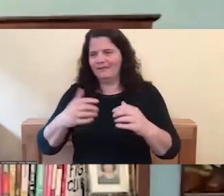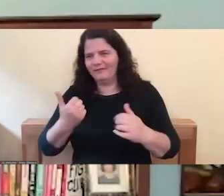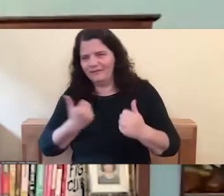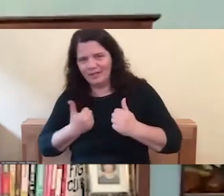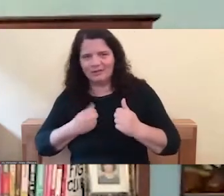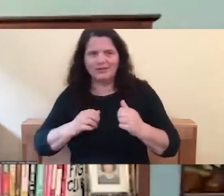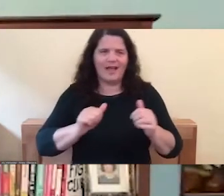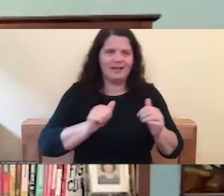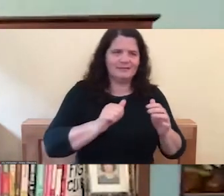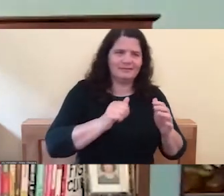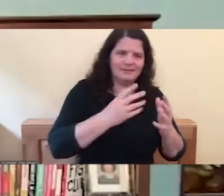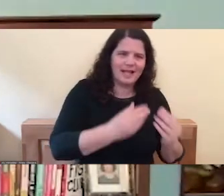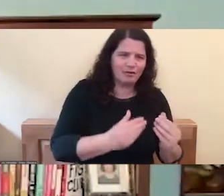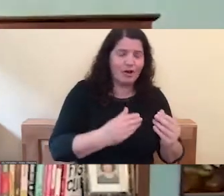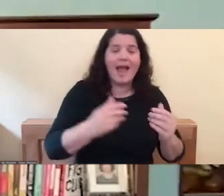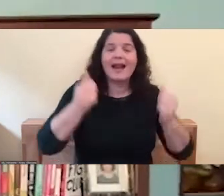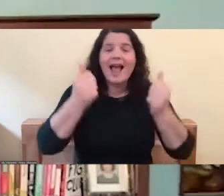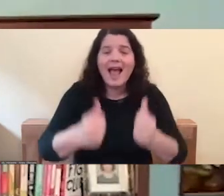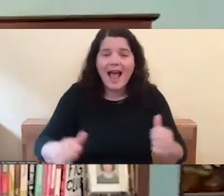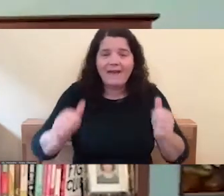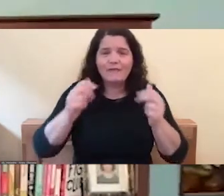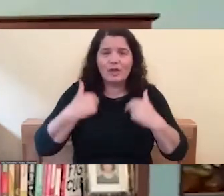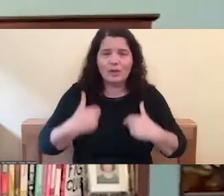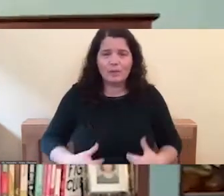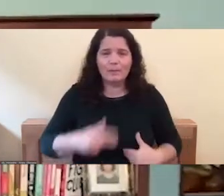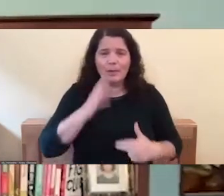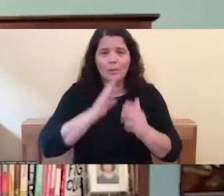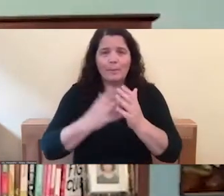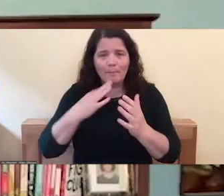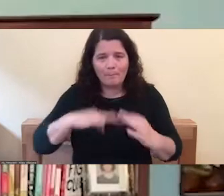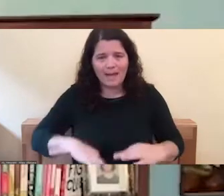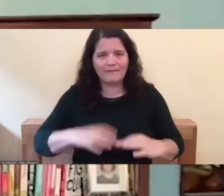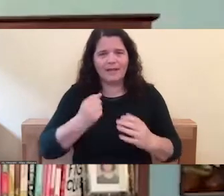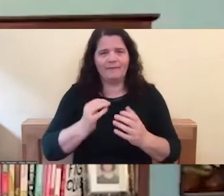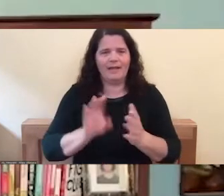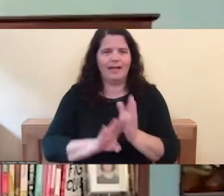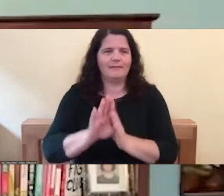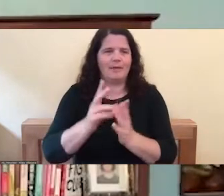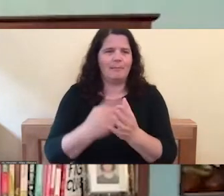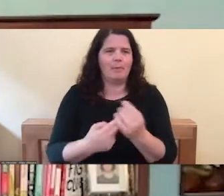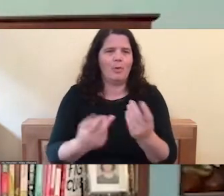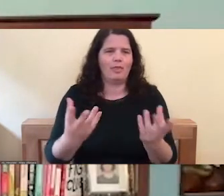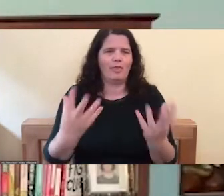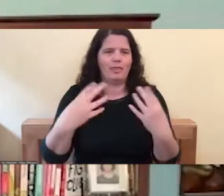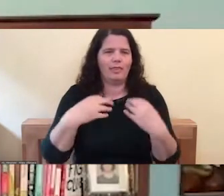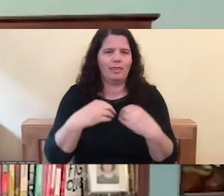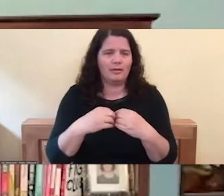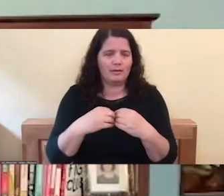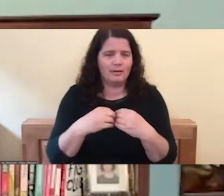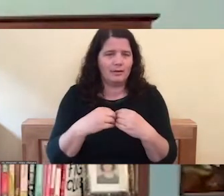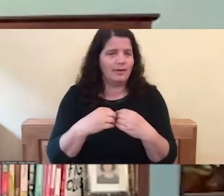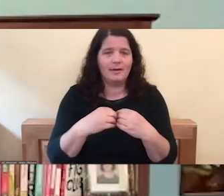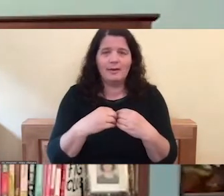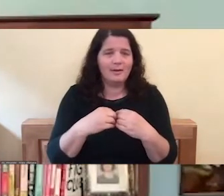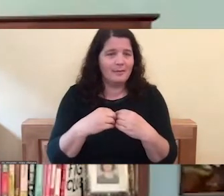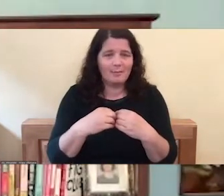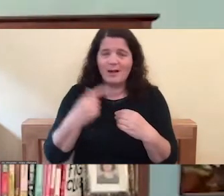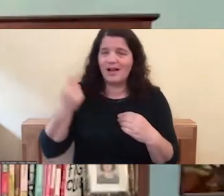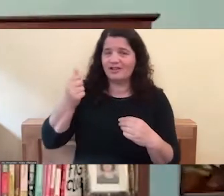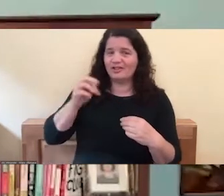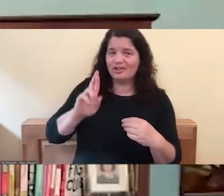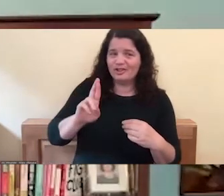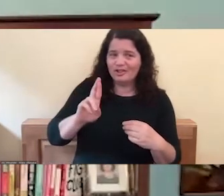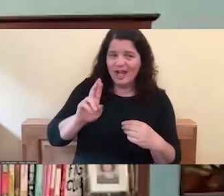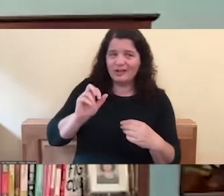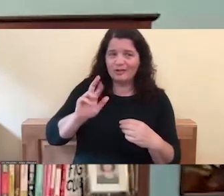benefit from developing both integrating both in their own unique way. But gender role socialization stuffs